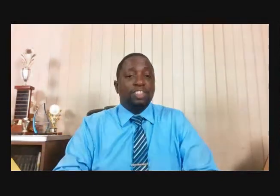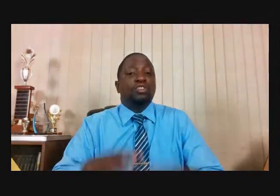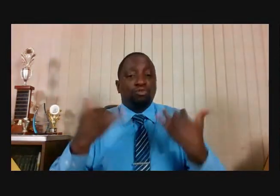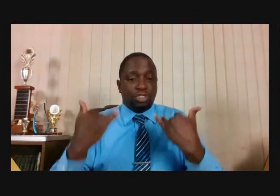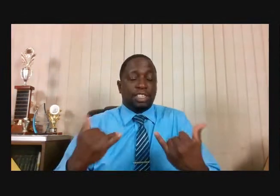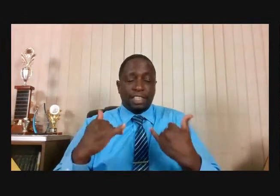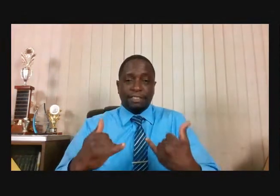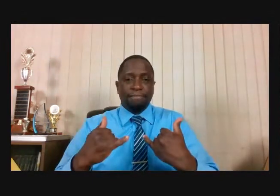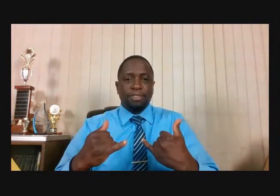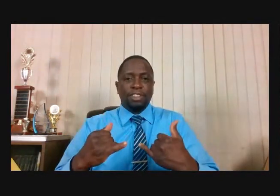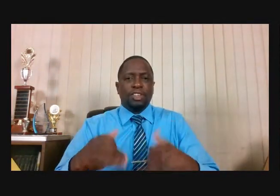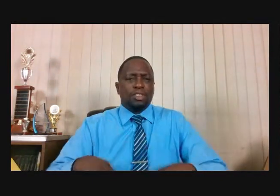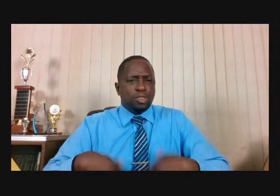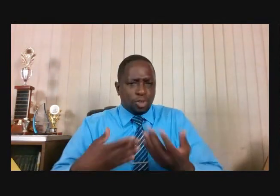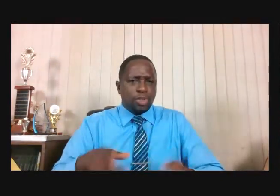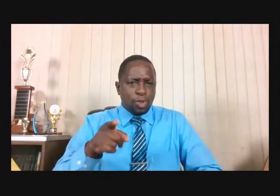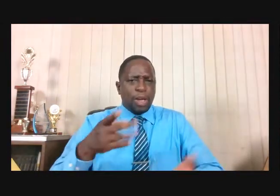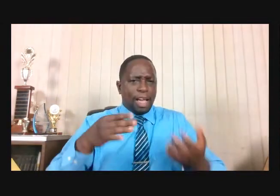to share.